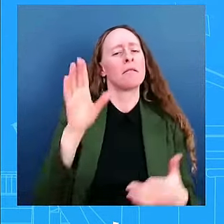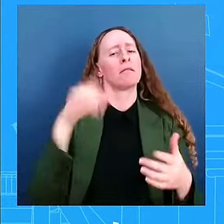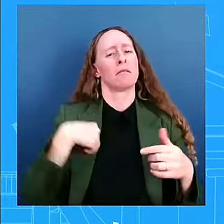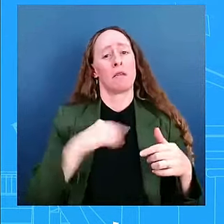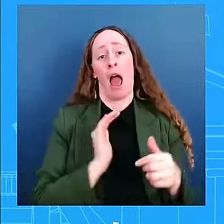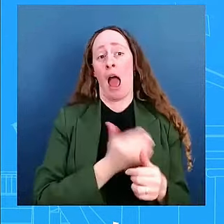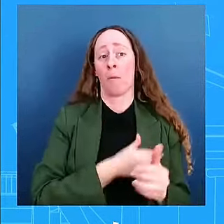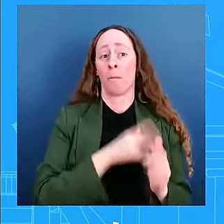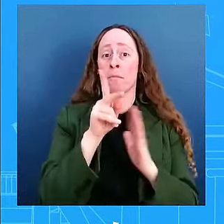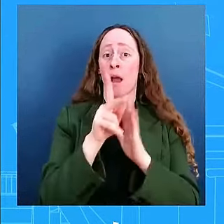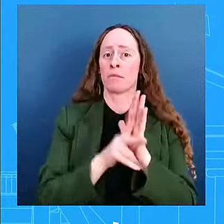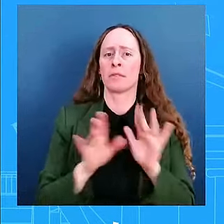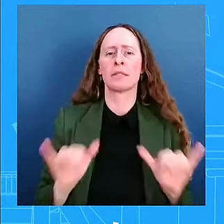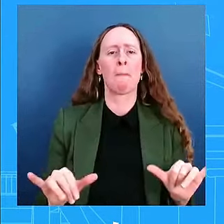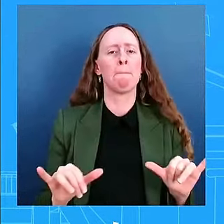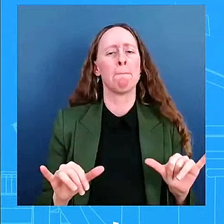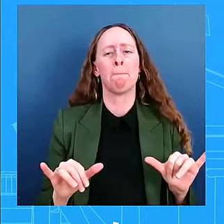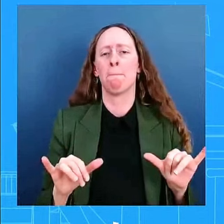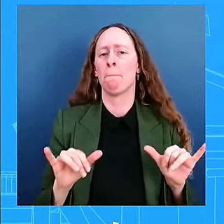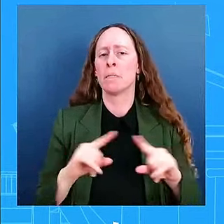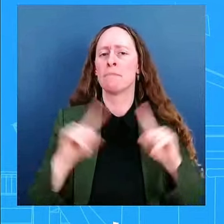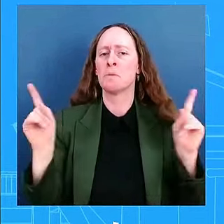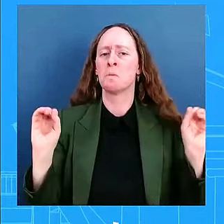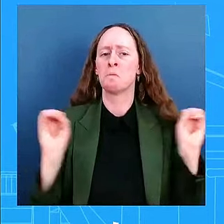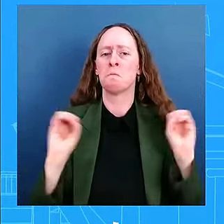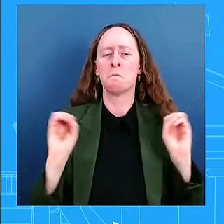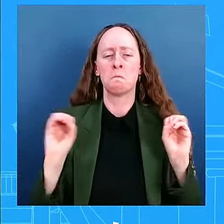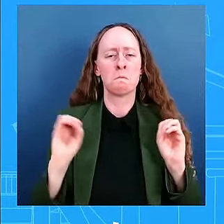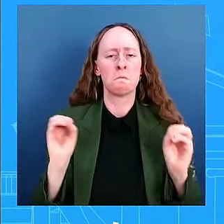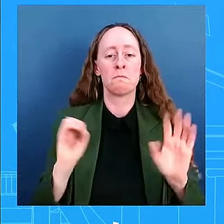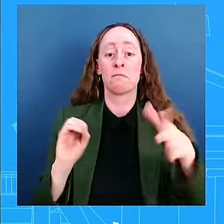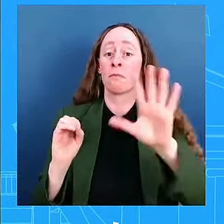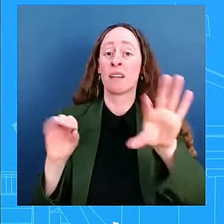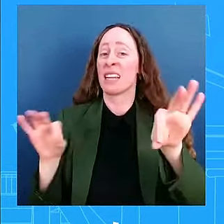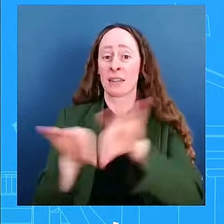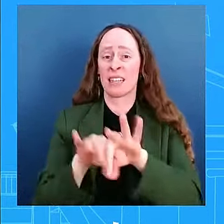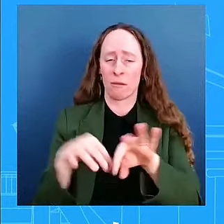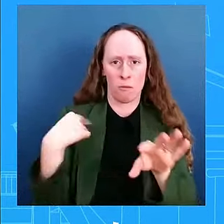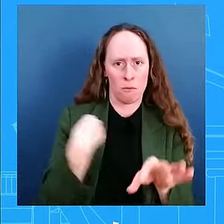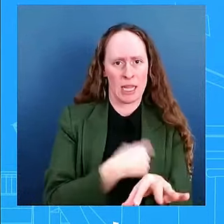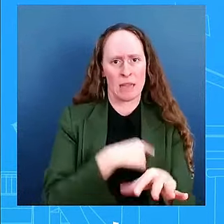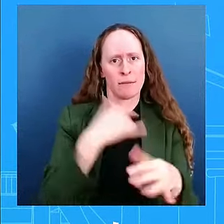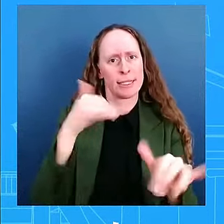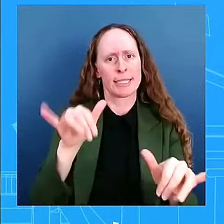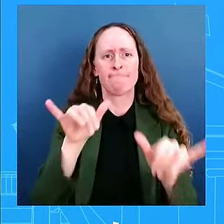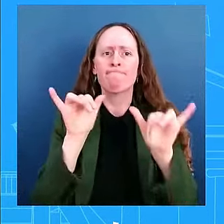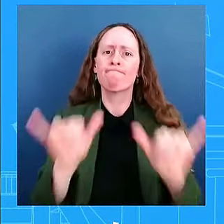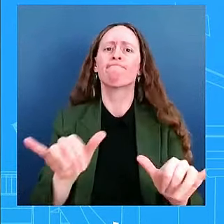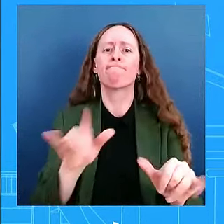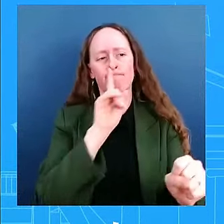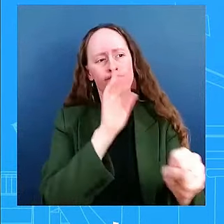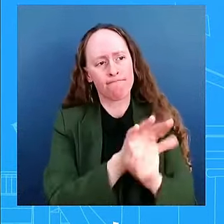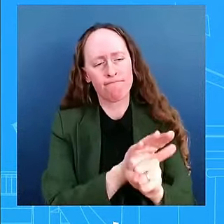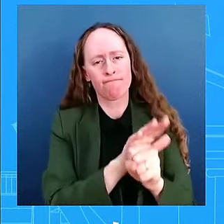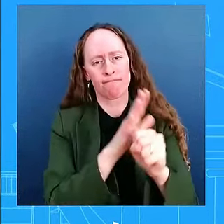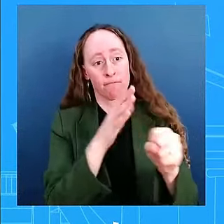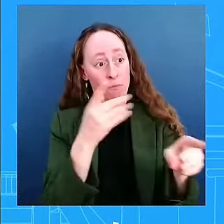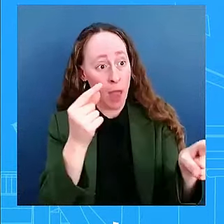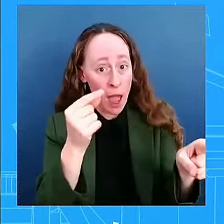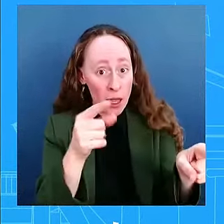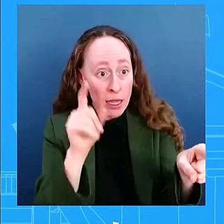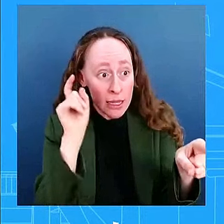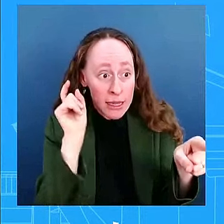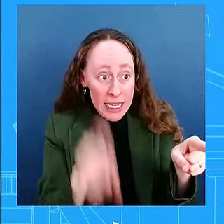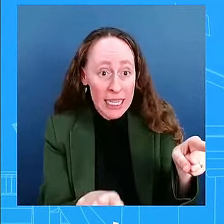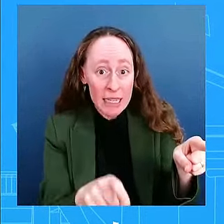But I think what's important here is that we are committed. We continue to be committed, uh, to Ukraine, uh, to the Ukrainians having everything that it